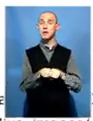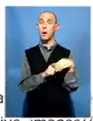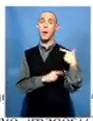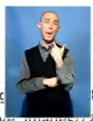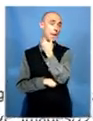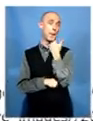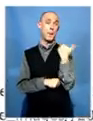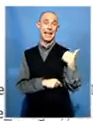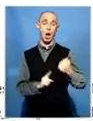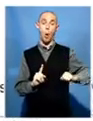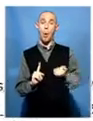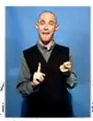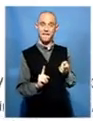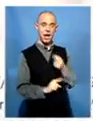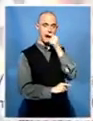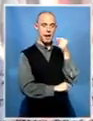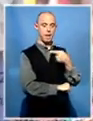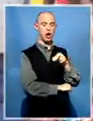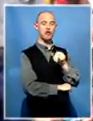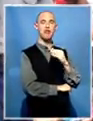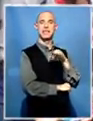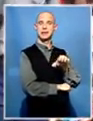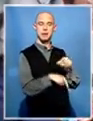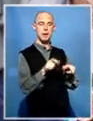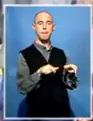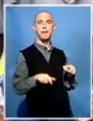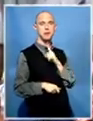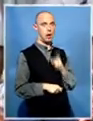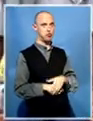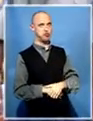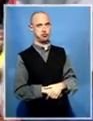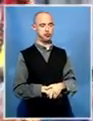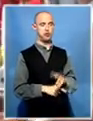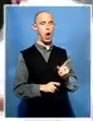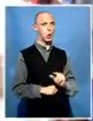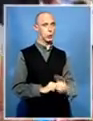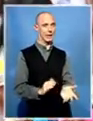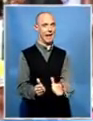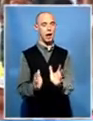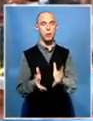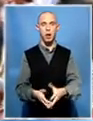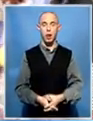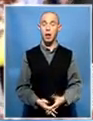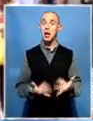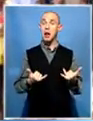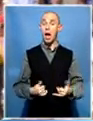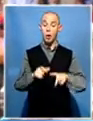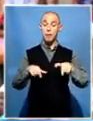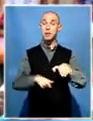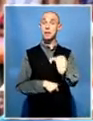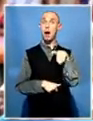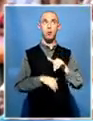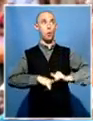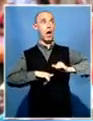also been the subject of death rumors. Again, Zimbabwe has awaited the president's return as confirmation that he